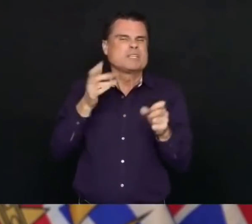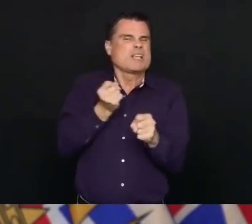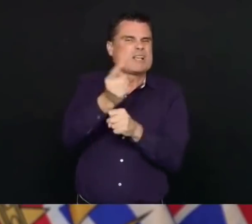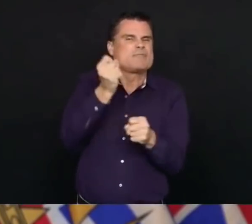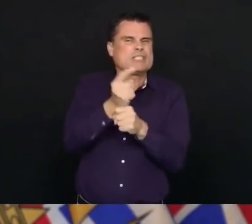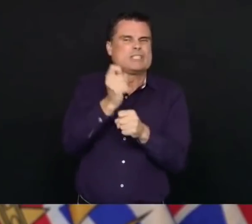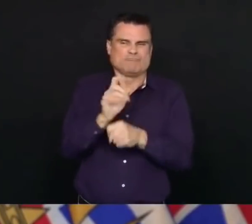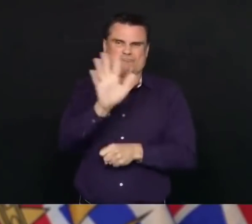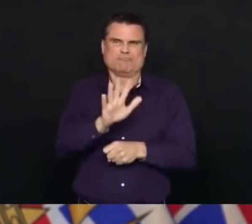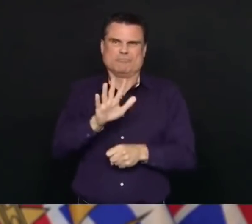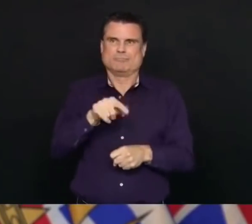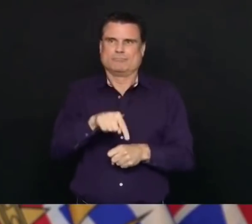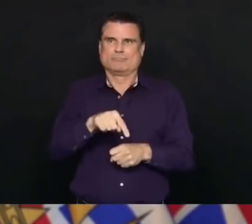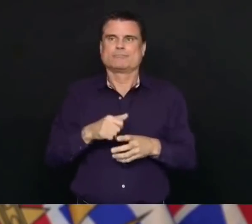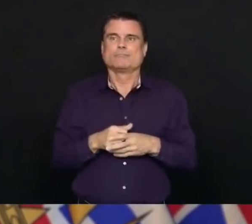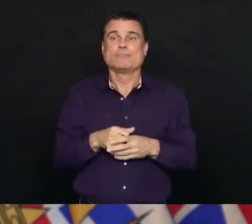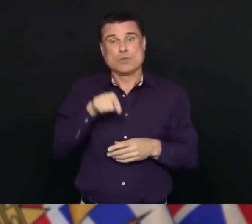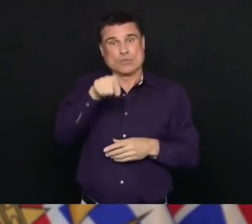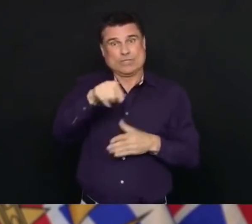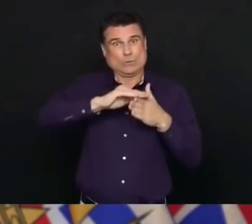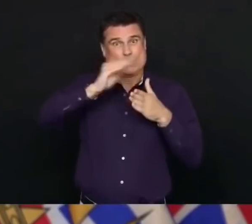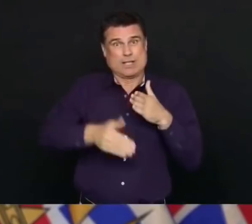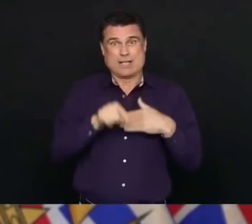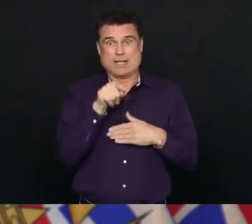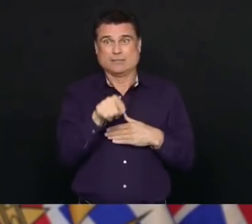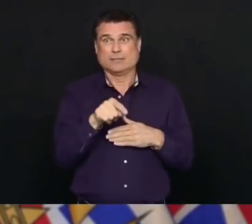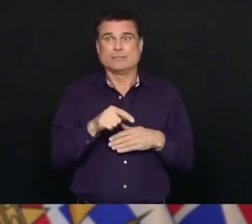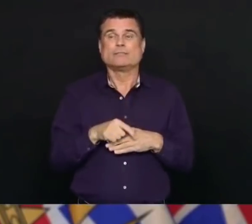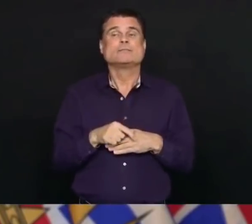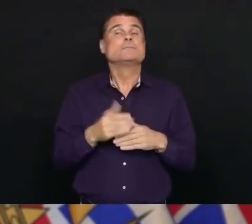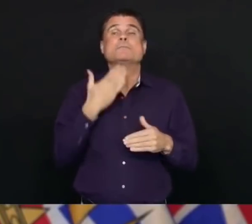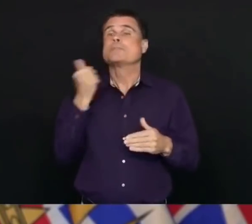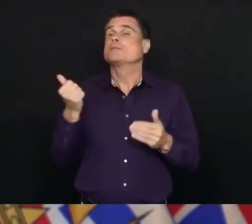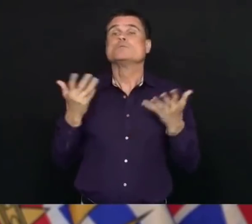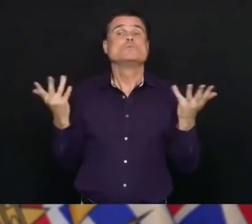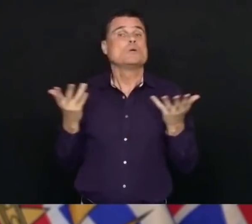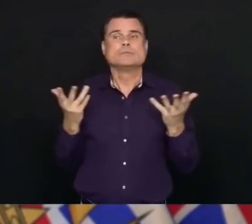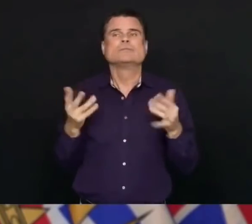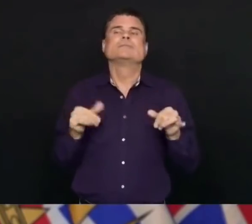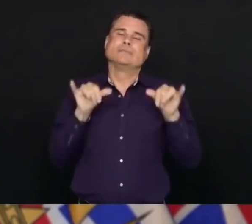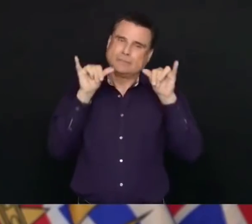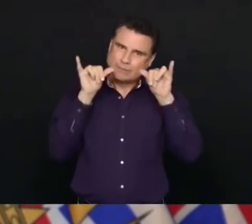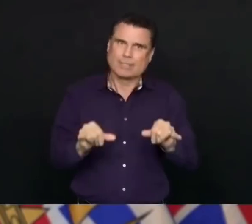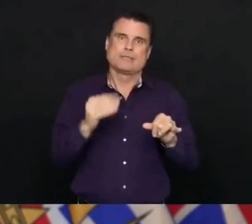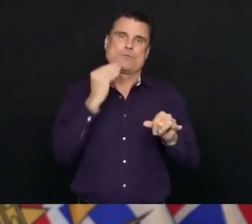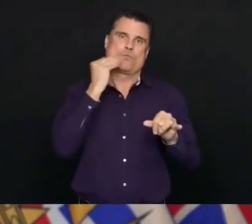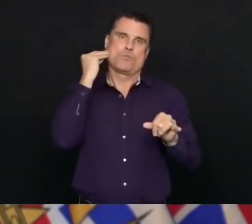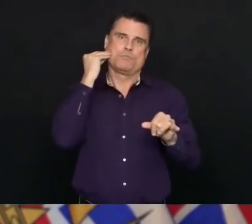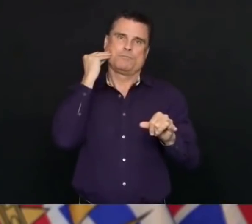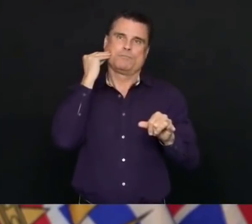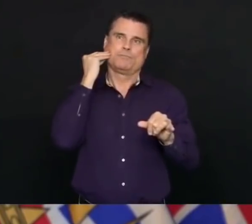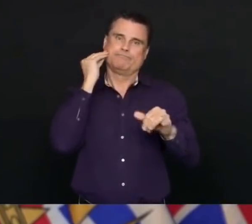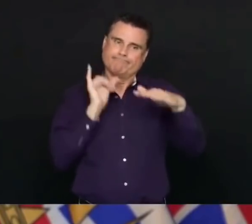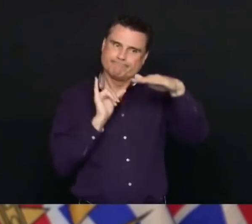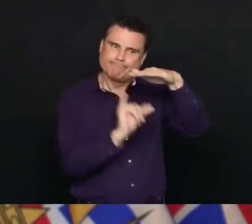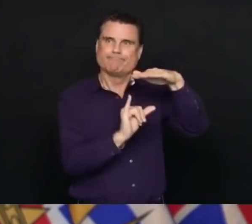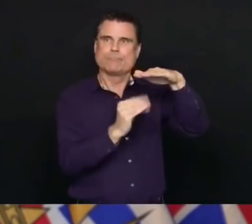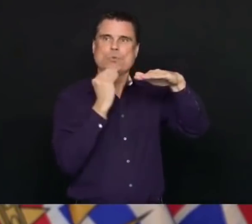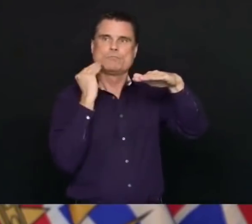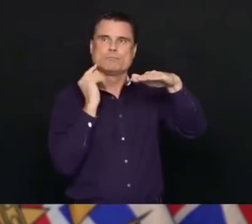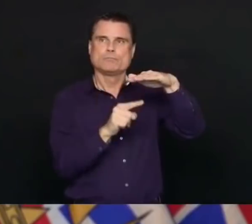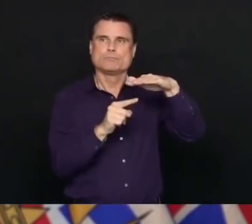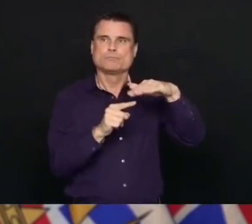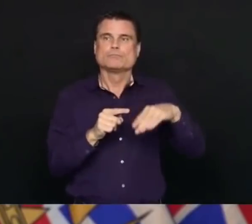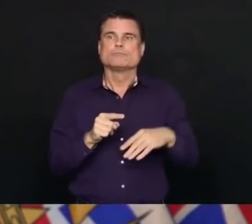It's a weekend for us to stay at home and to appreciate what we have. Now is not the time for travel, unless it's